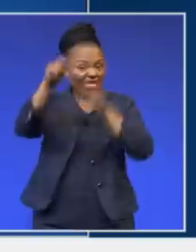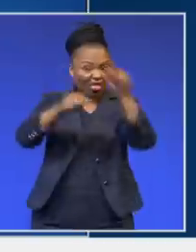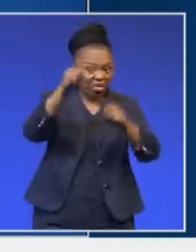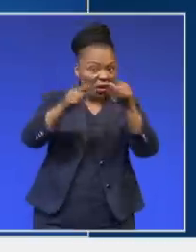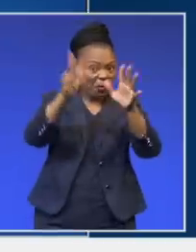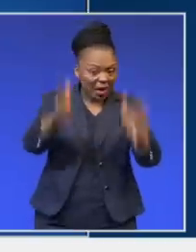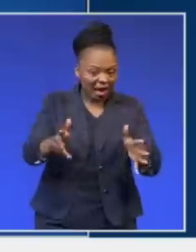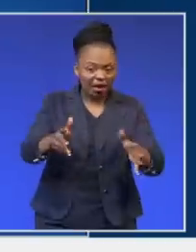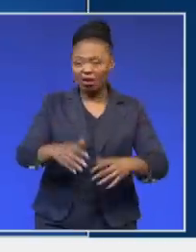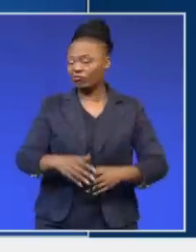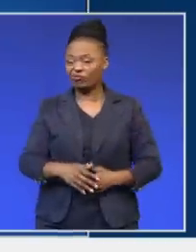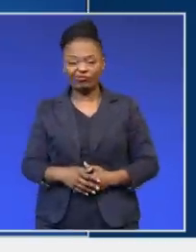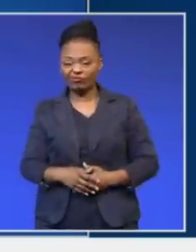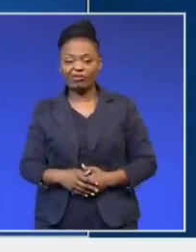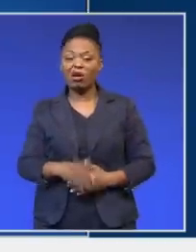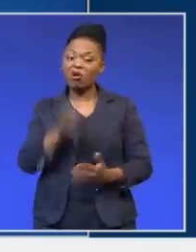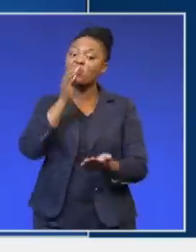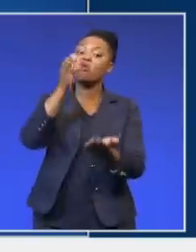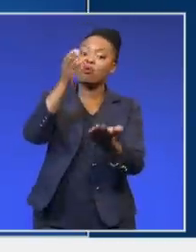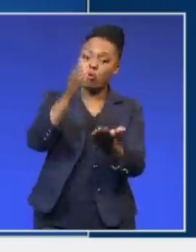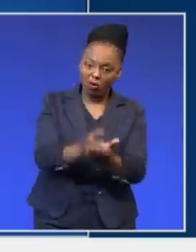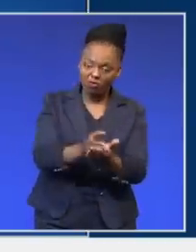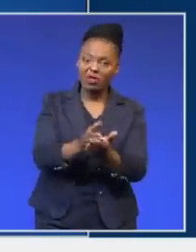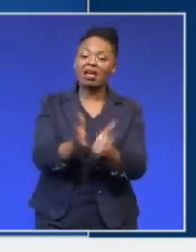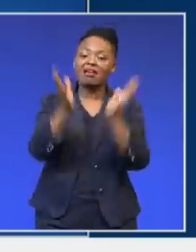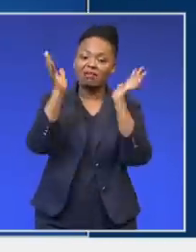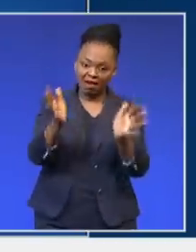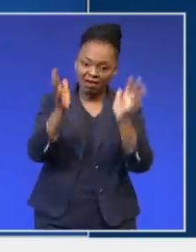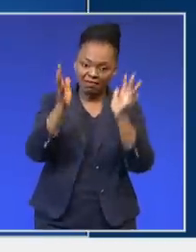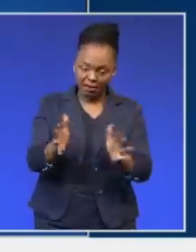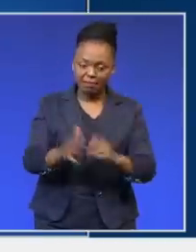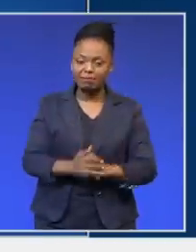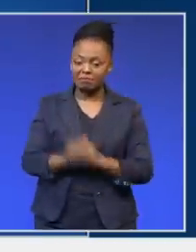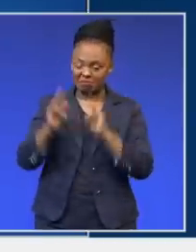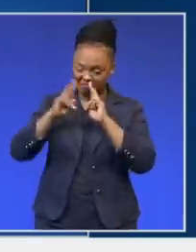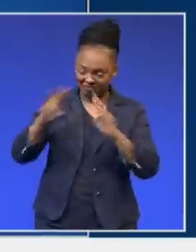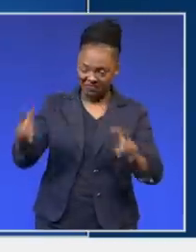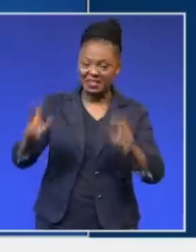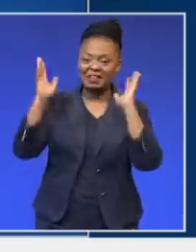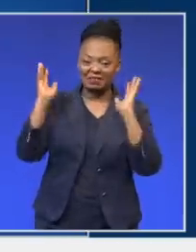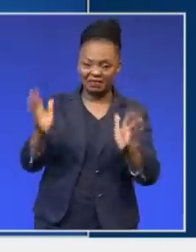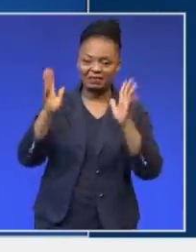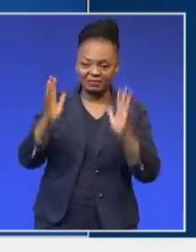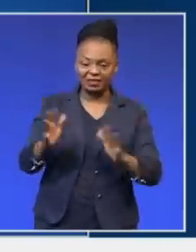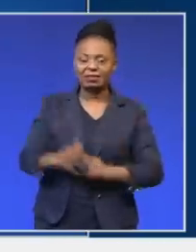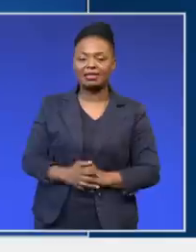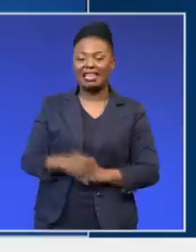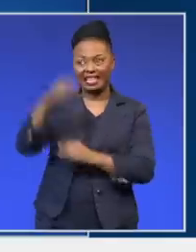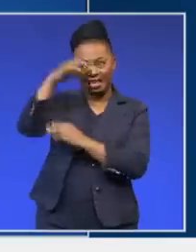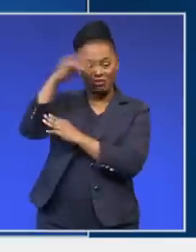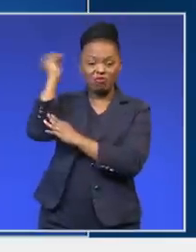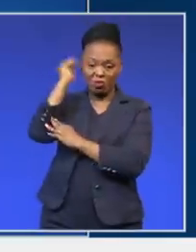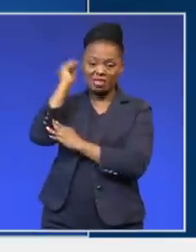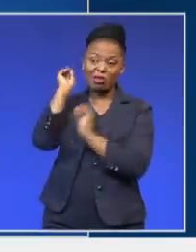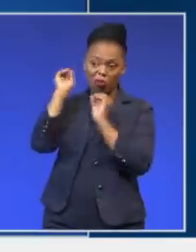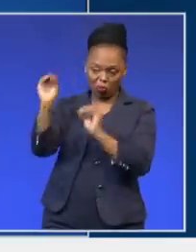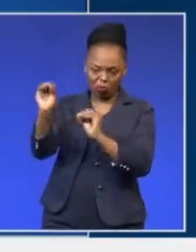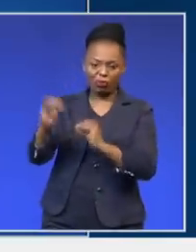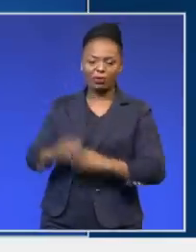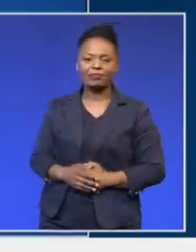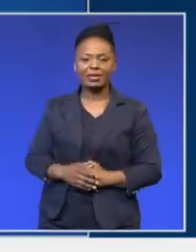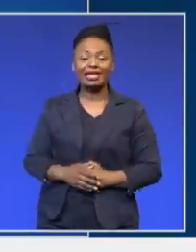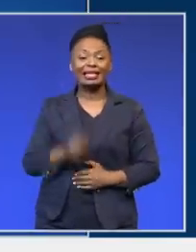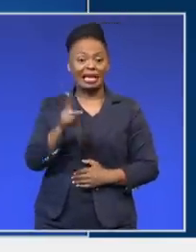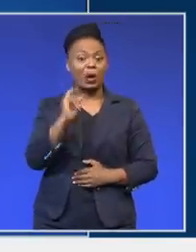do not have confirmed and corroborated intelligence in that regard. So for us, it is quite